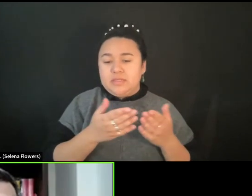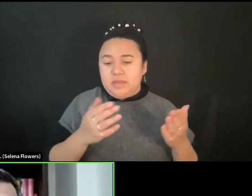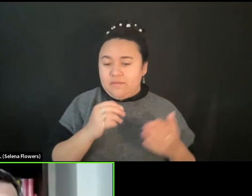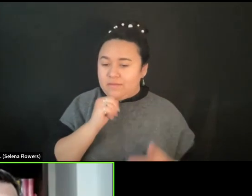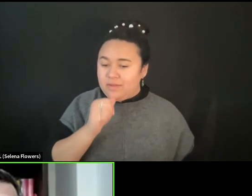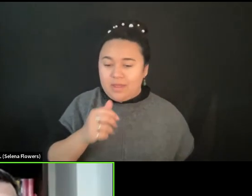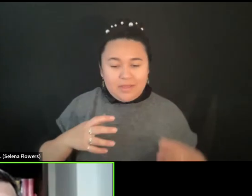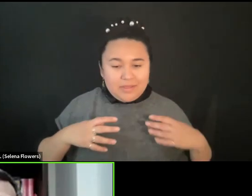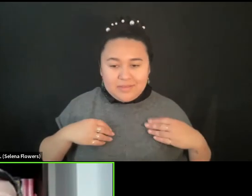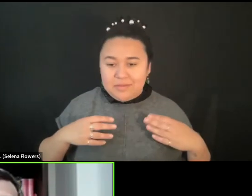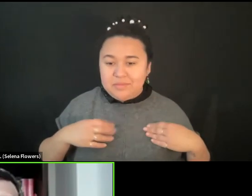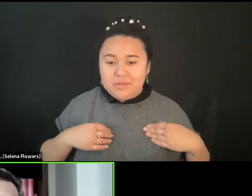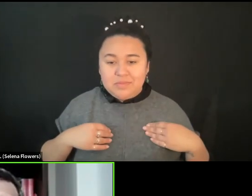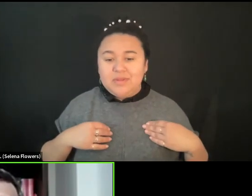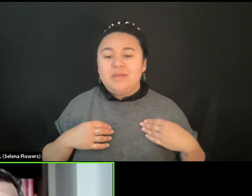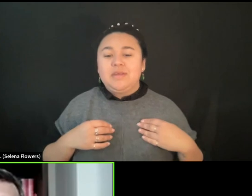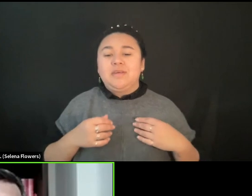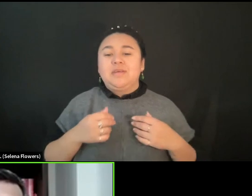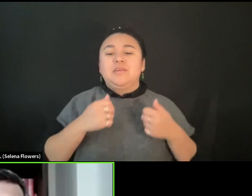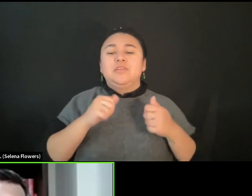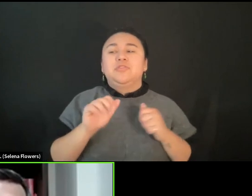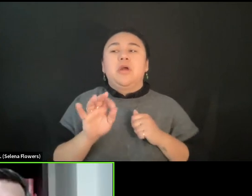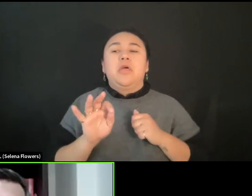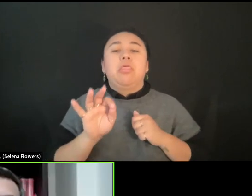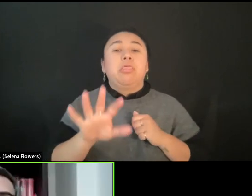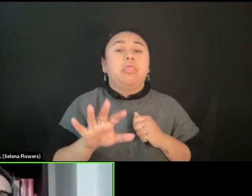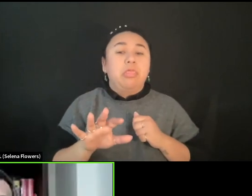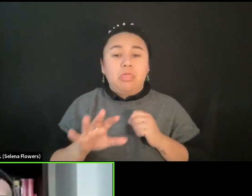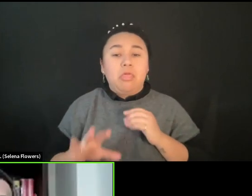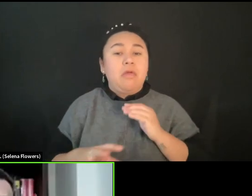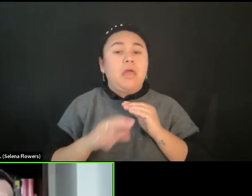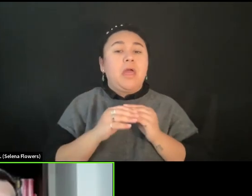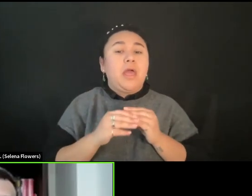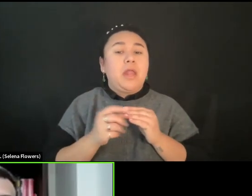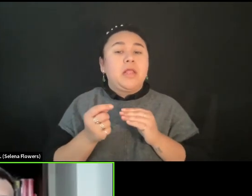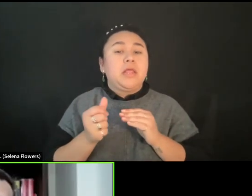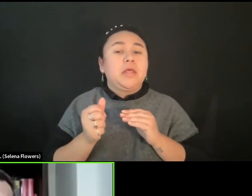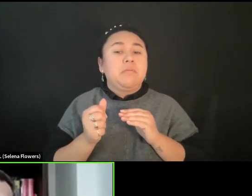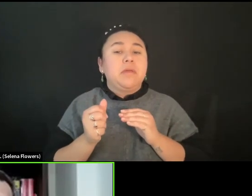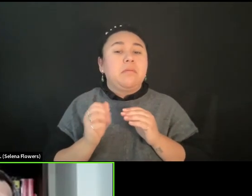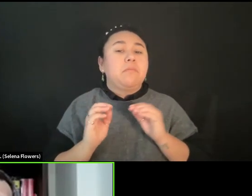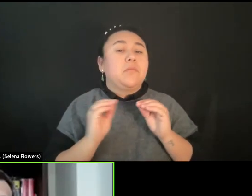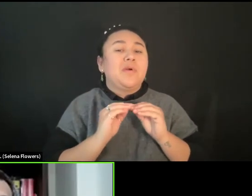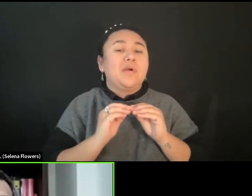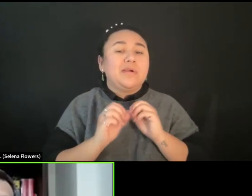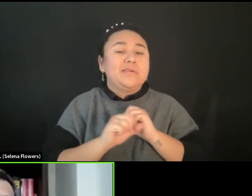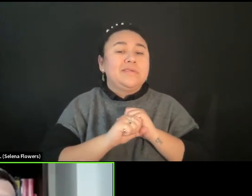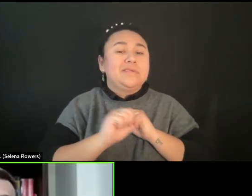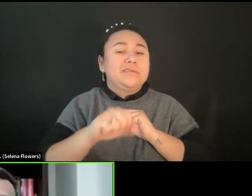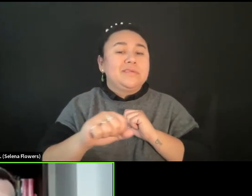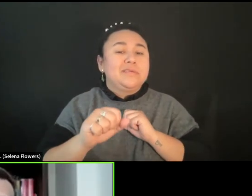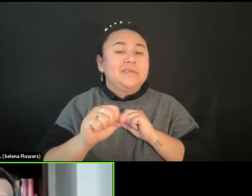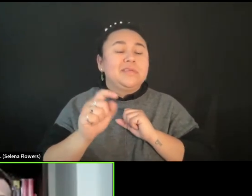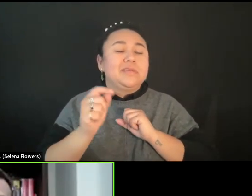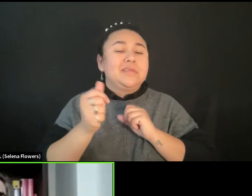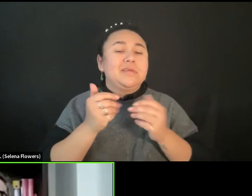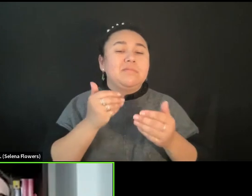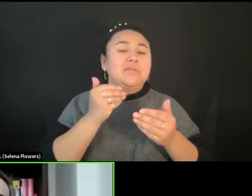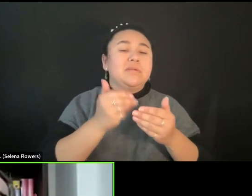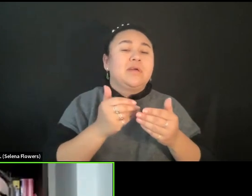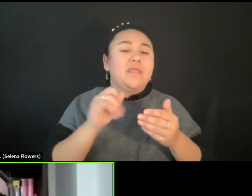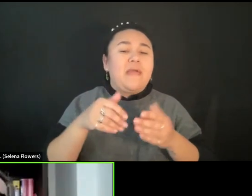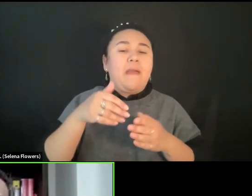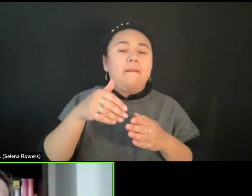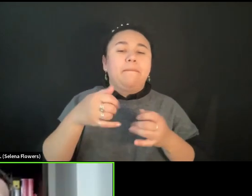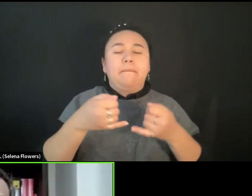to try to move one step closer to that red line that